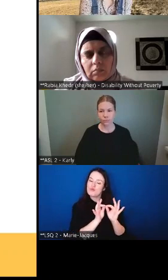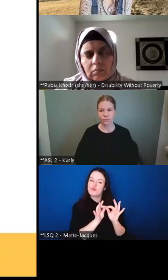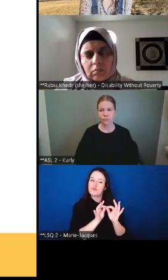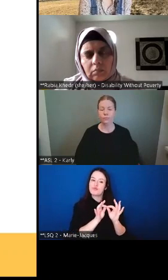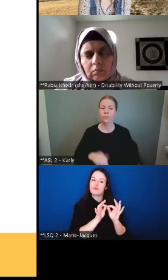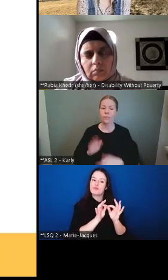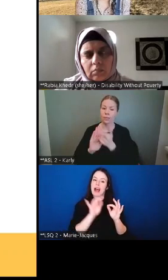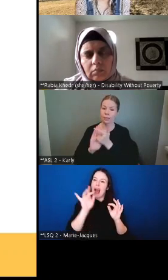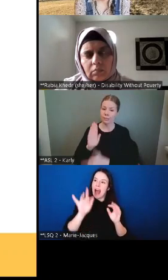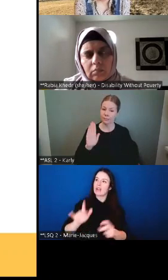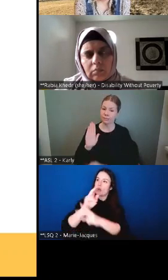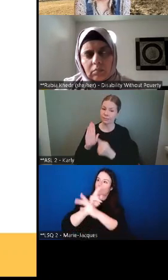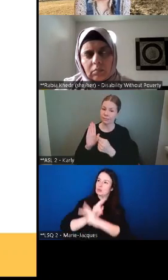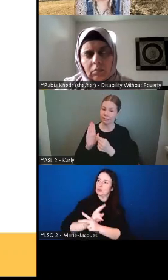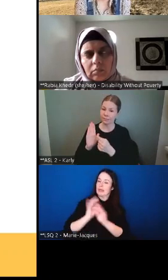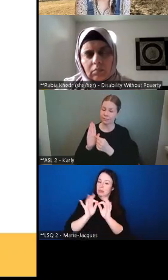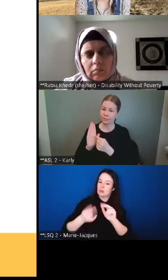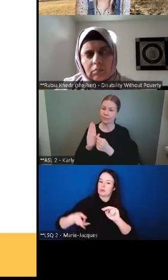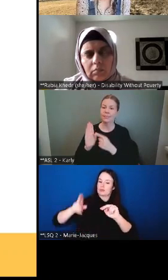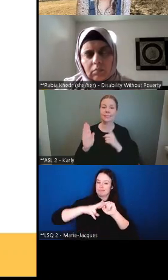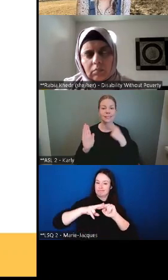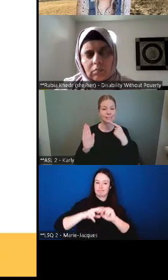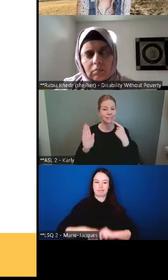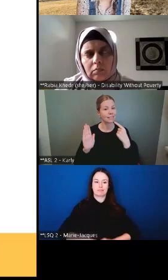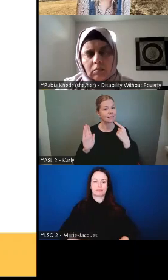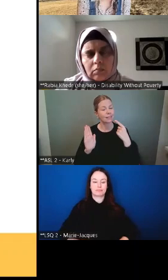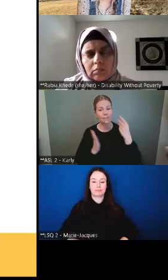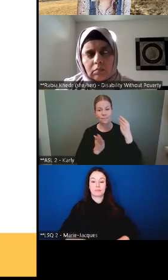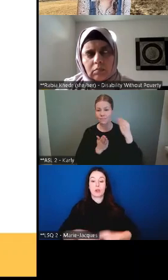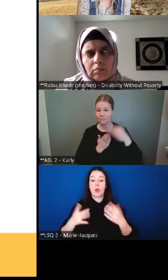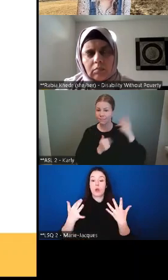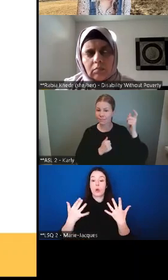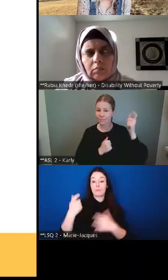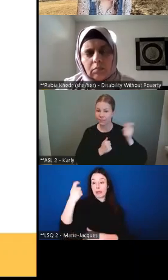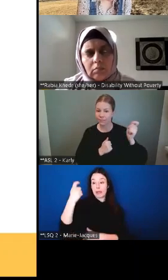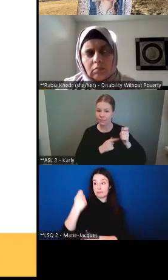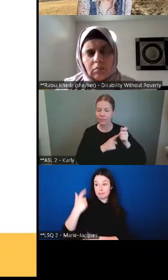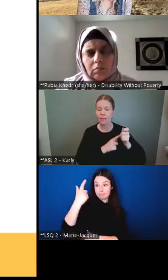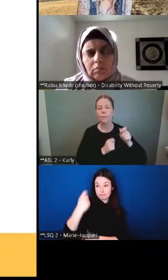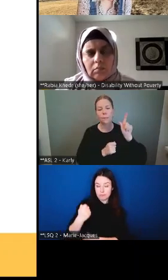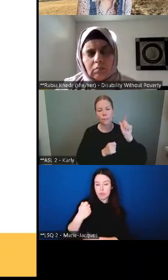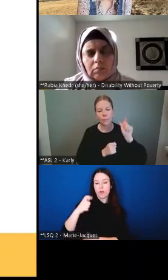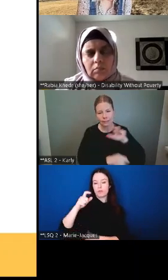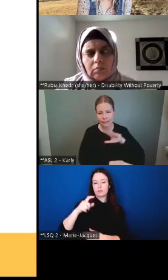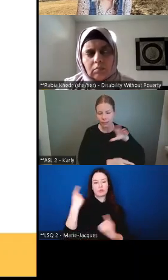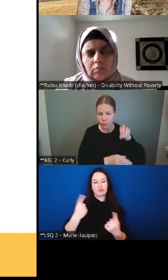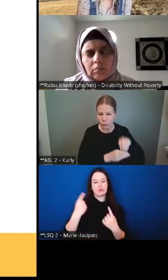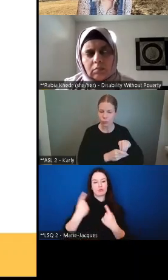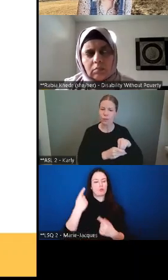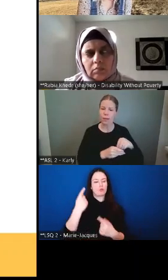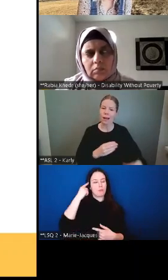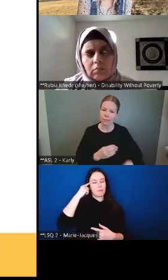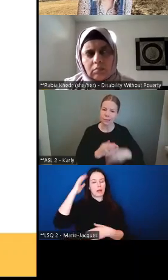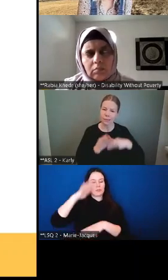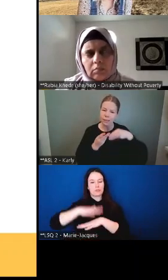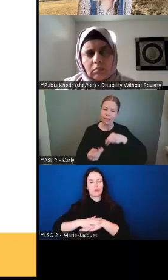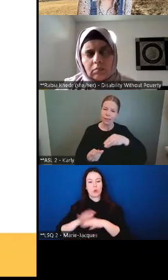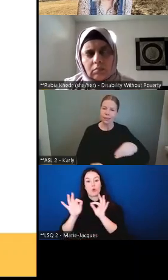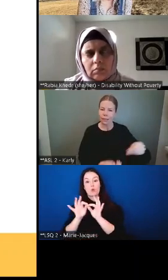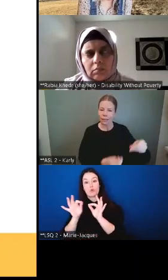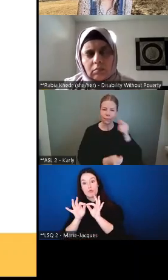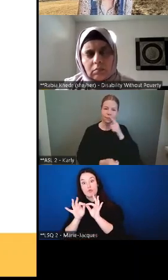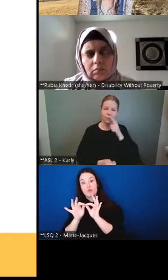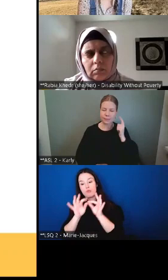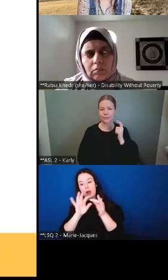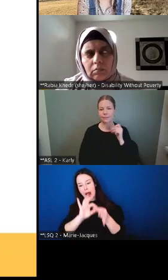benefit needs to consider the additional costs of disability. And certainly the results